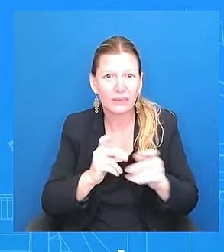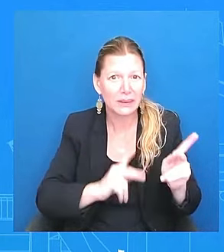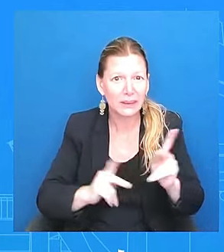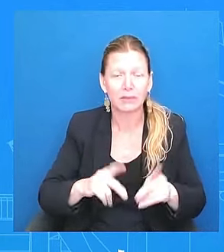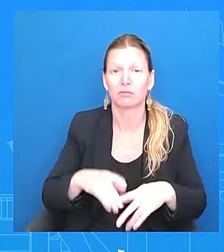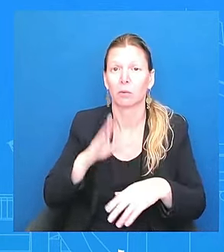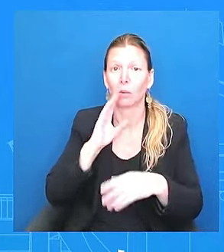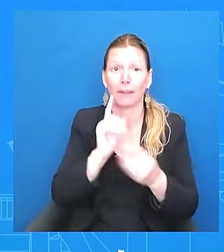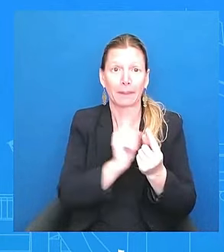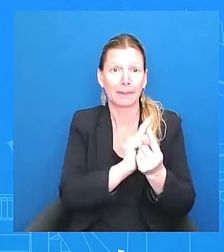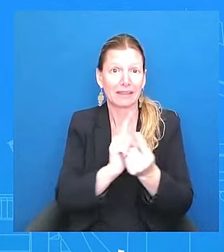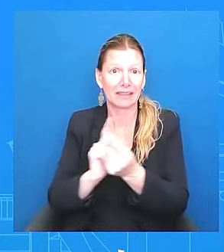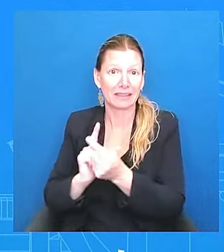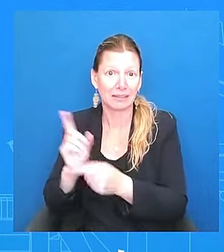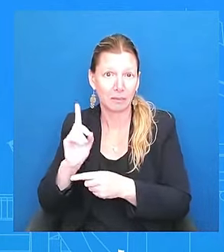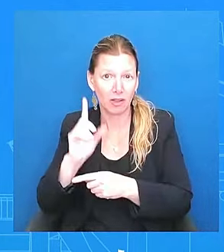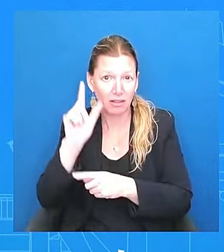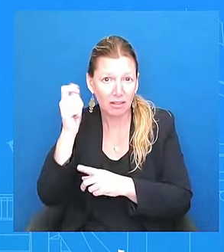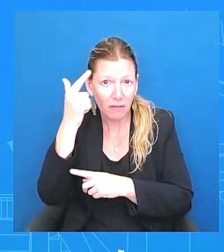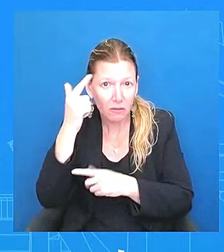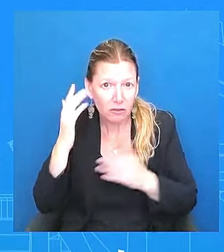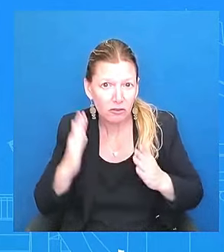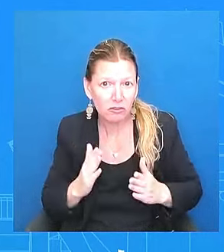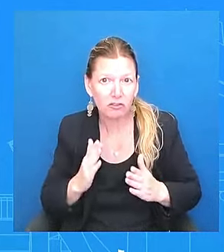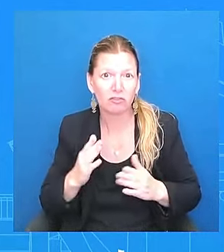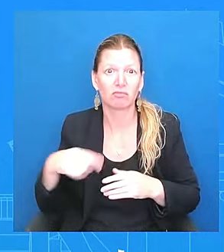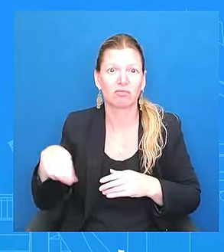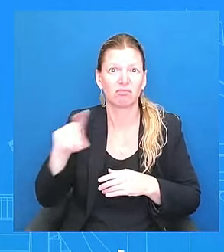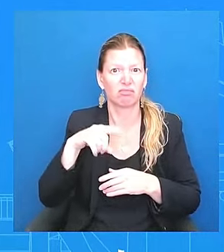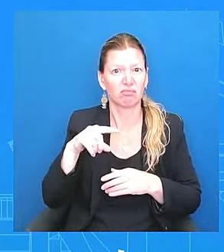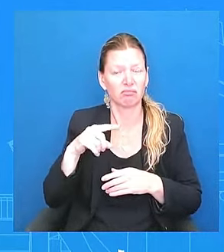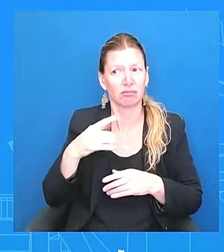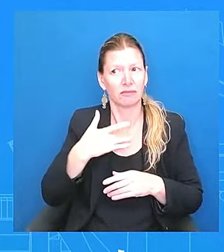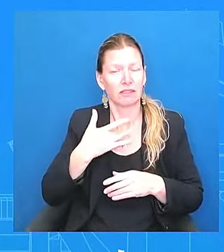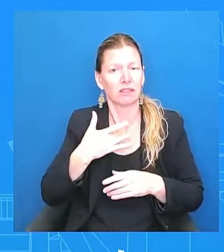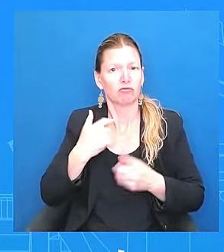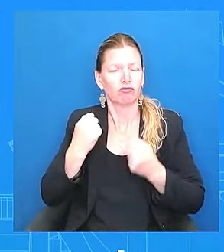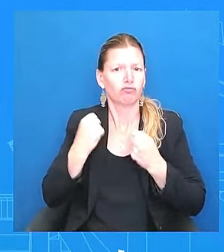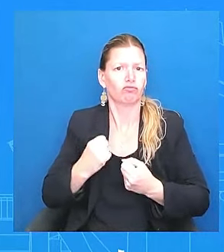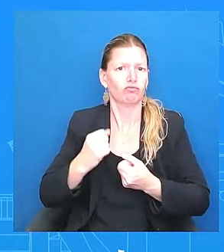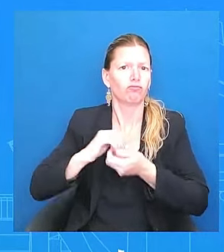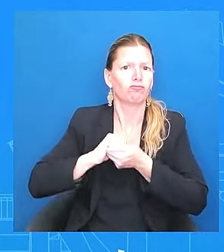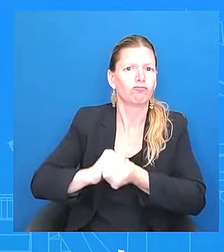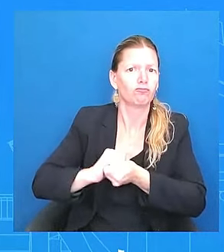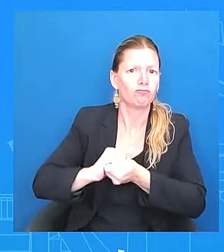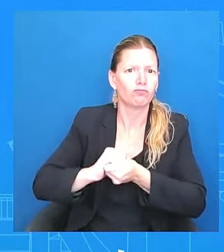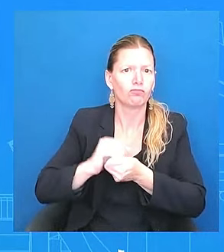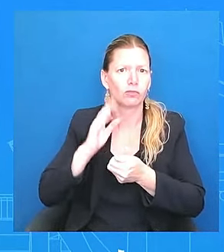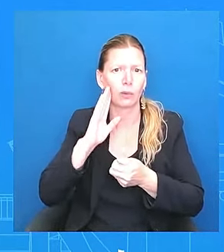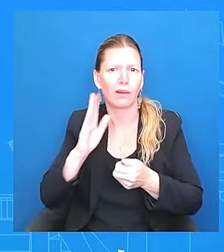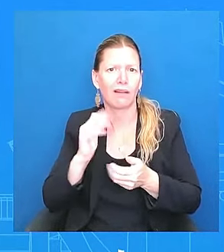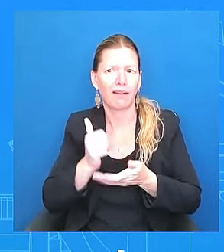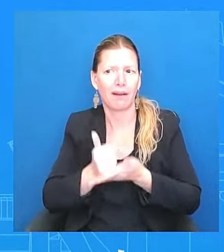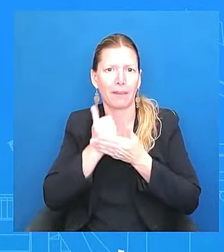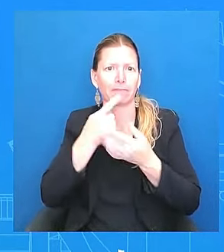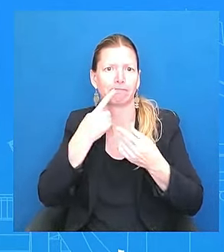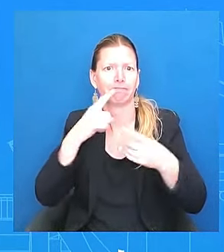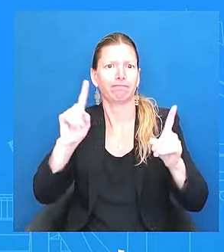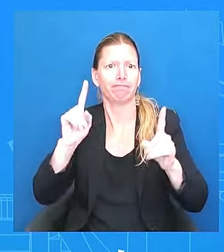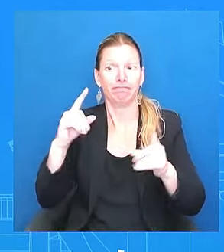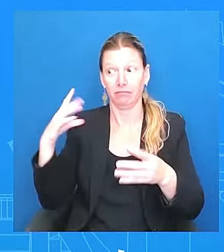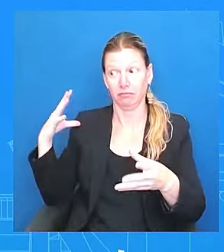been really strong partners with him and delivering on some of these historic accomplishments. But, you know, I, I would, I would,